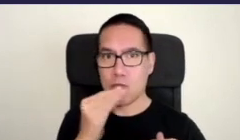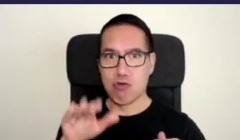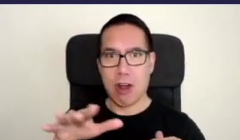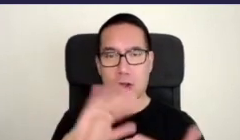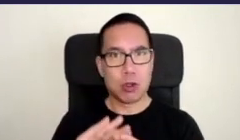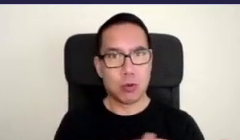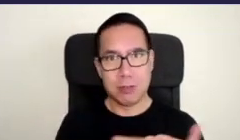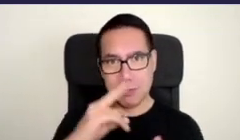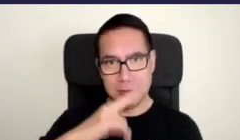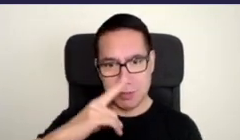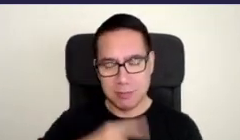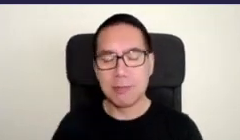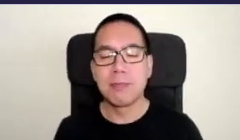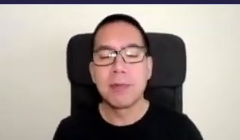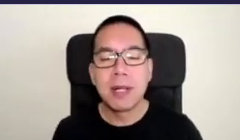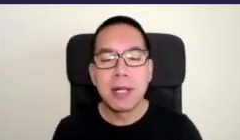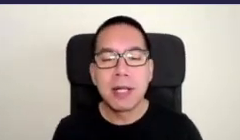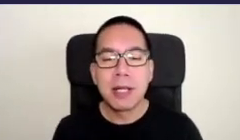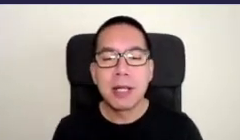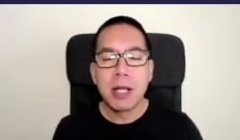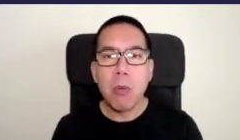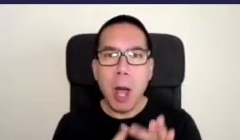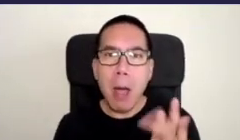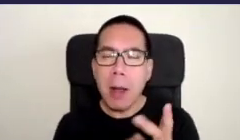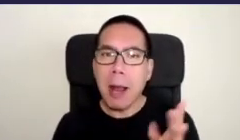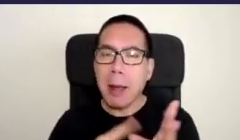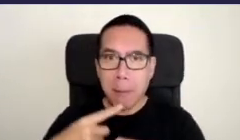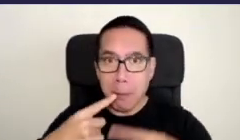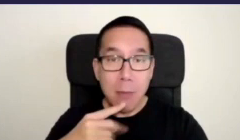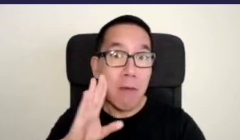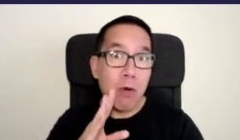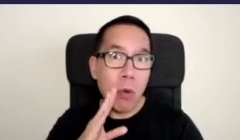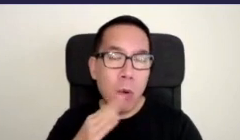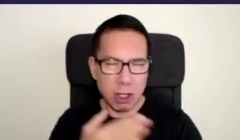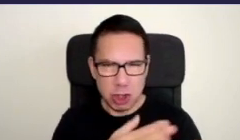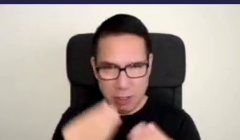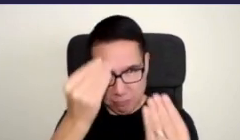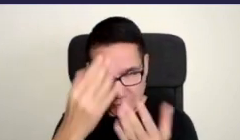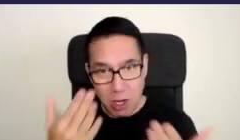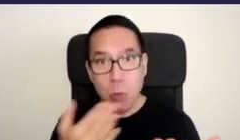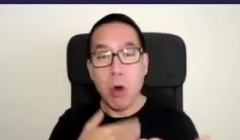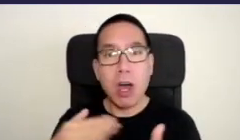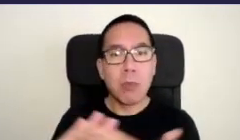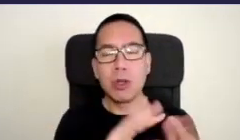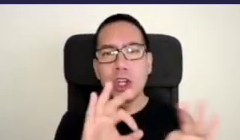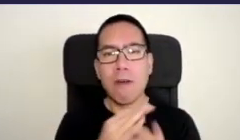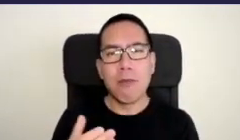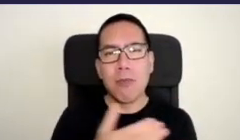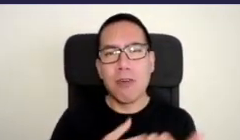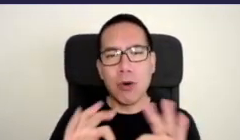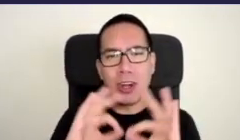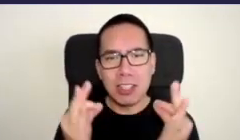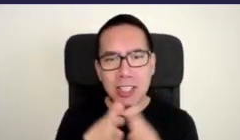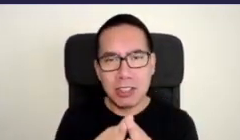what I would love to share with you this morning is an overview of our community not-for-profit organization the